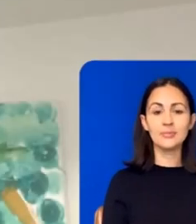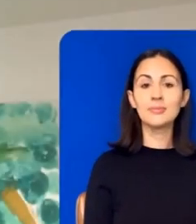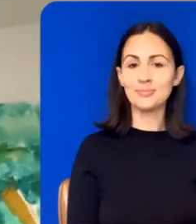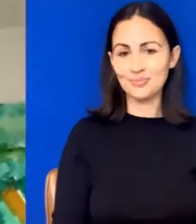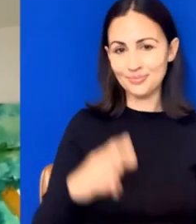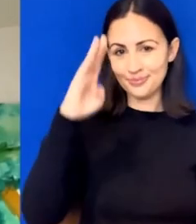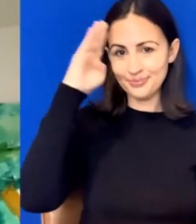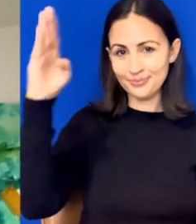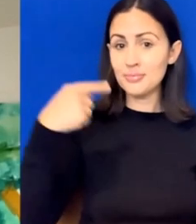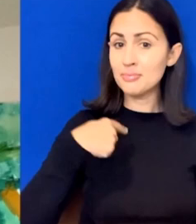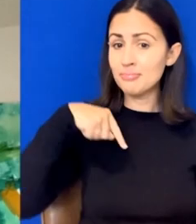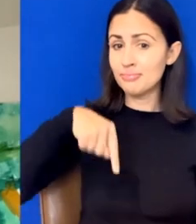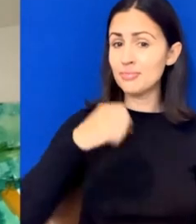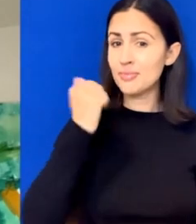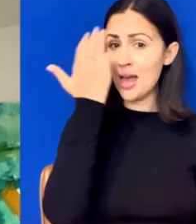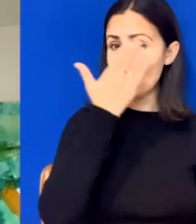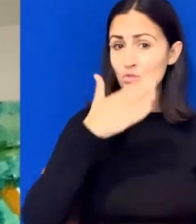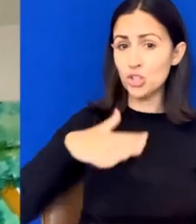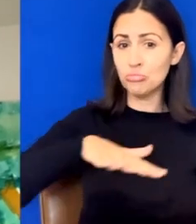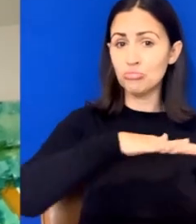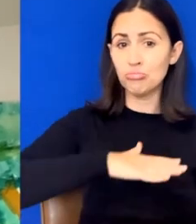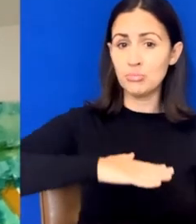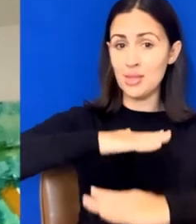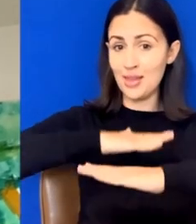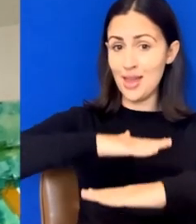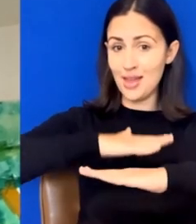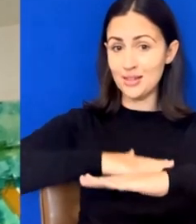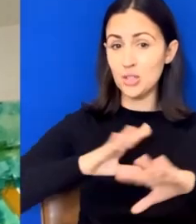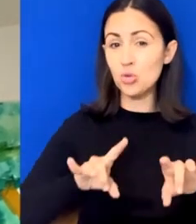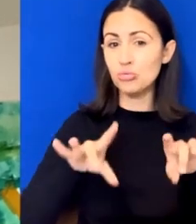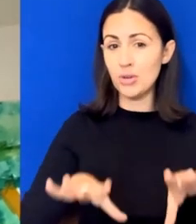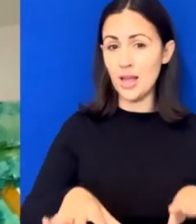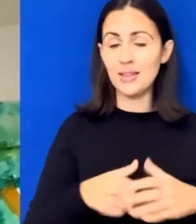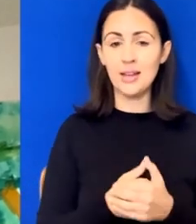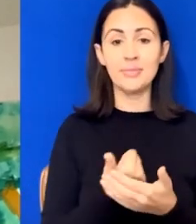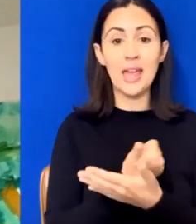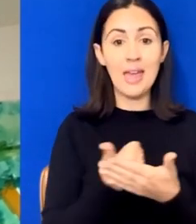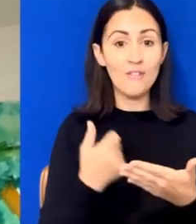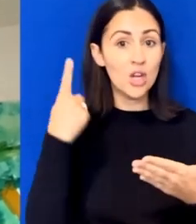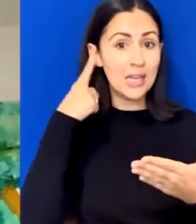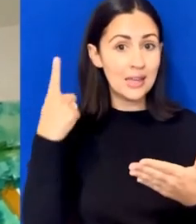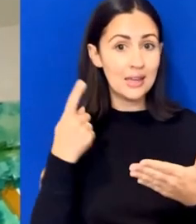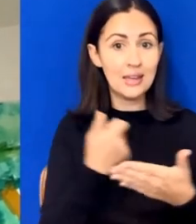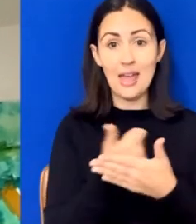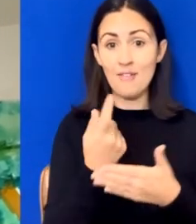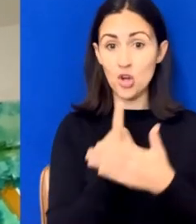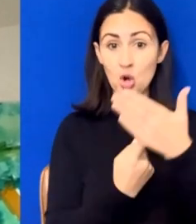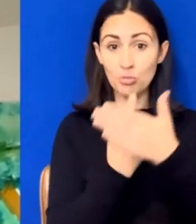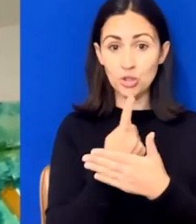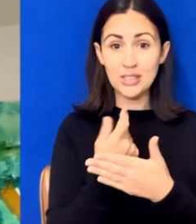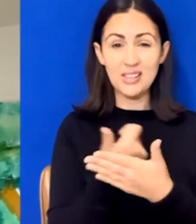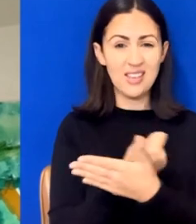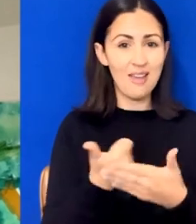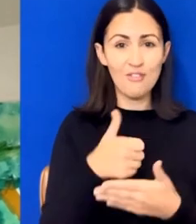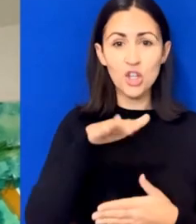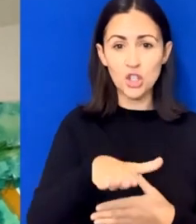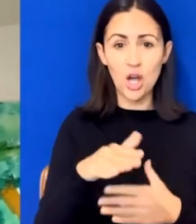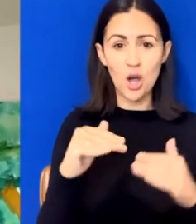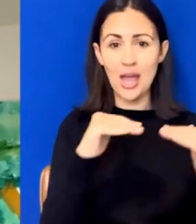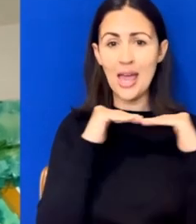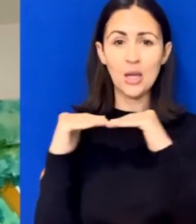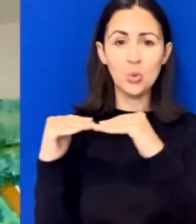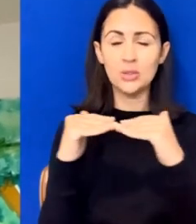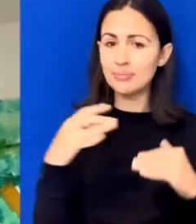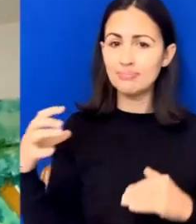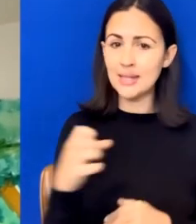Greetings from Warrawai country and Australia. Every ear, every opportunity, every child, let's get this equity right